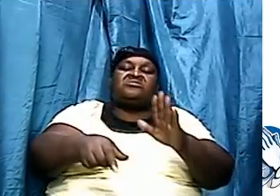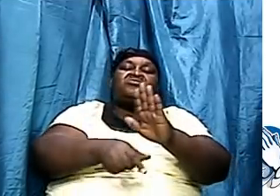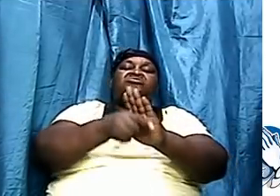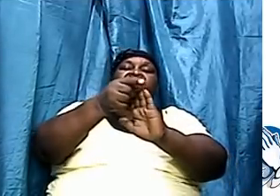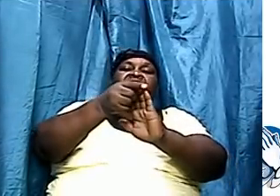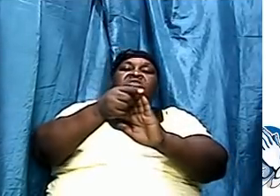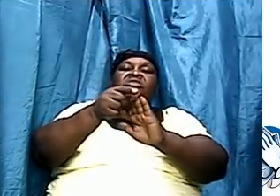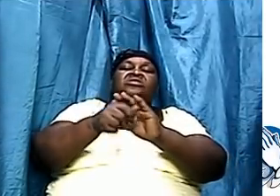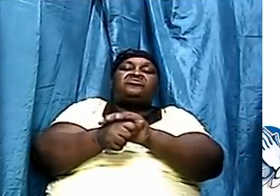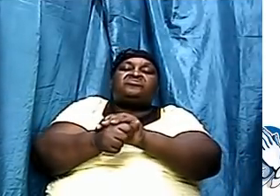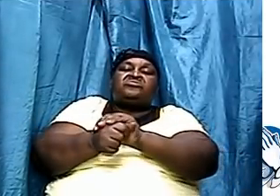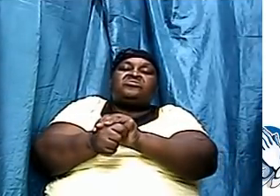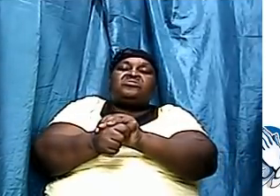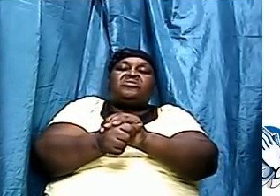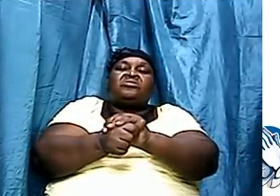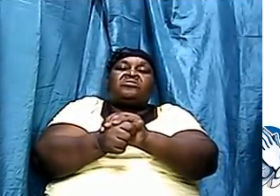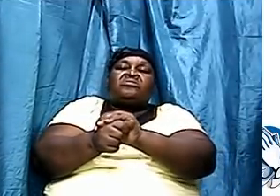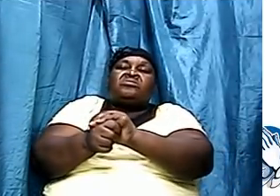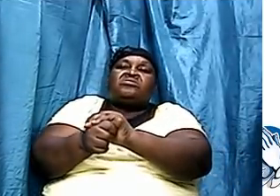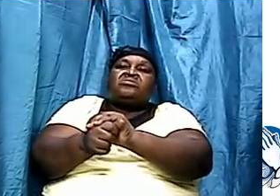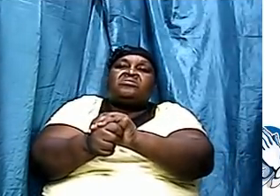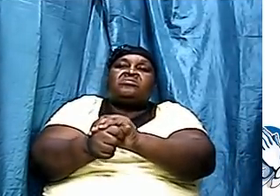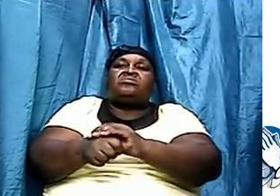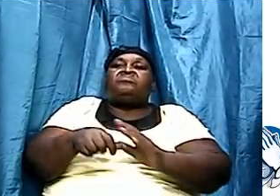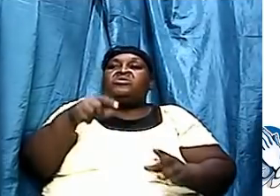But look what the Bible said in the book of Job.